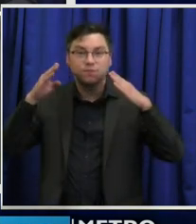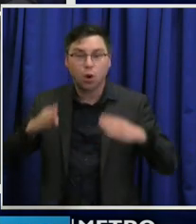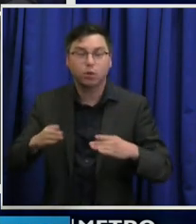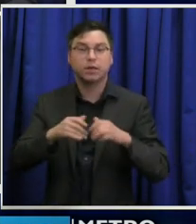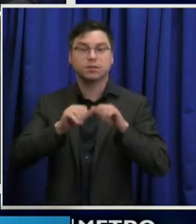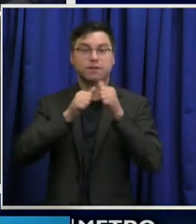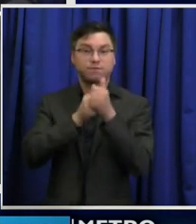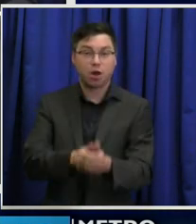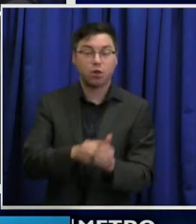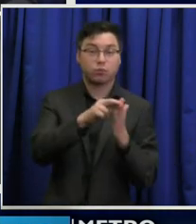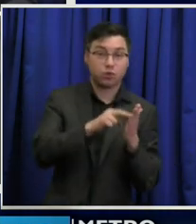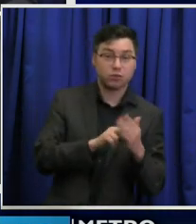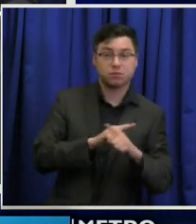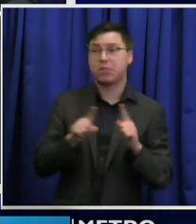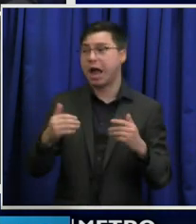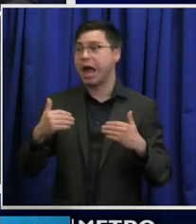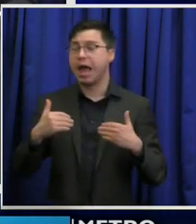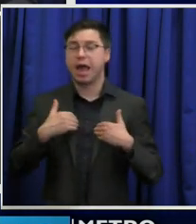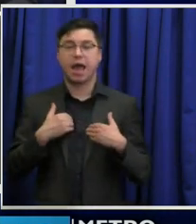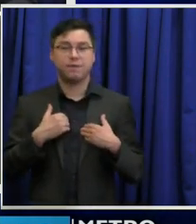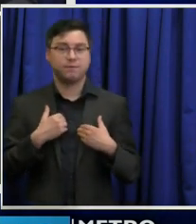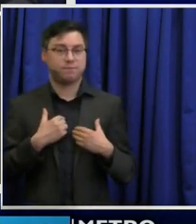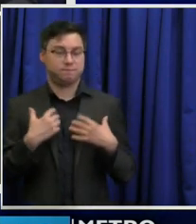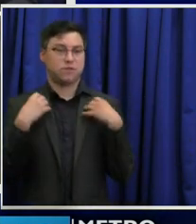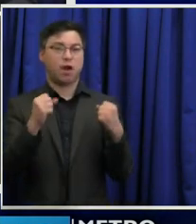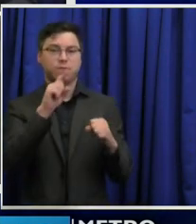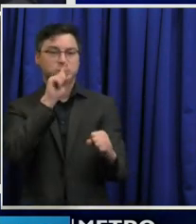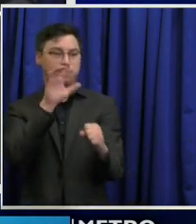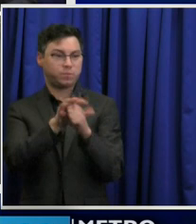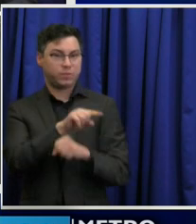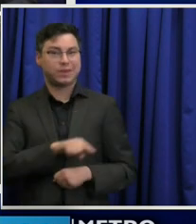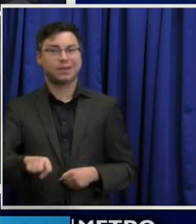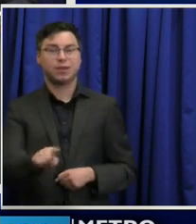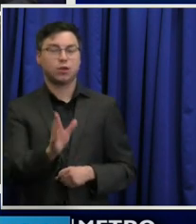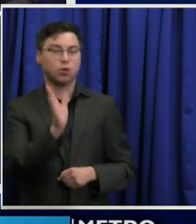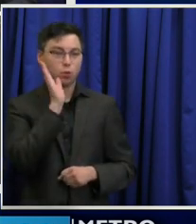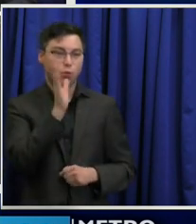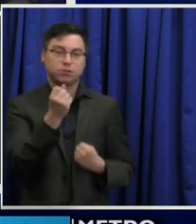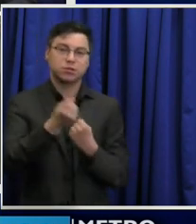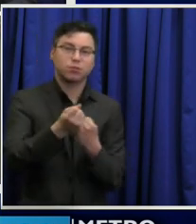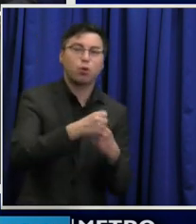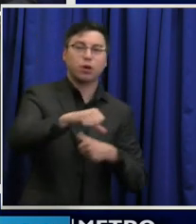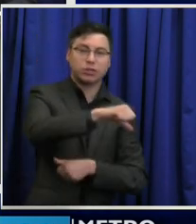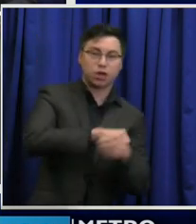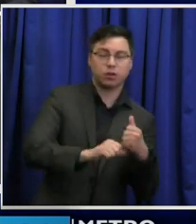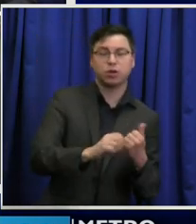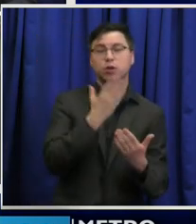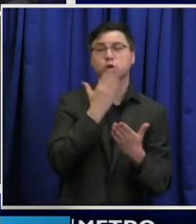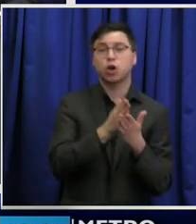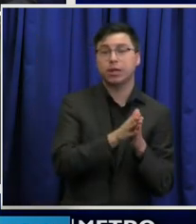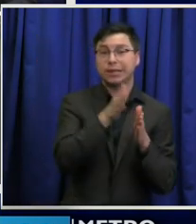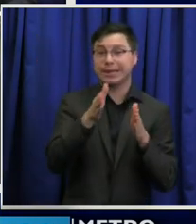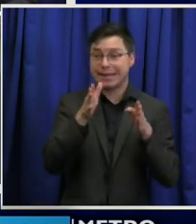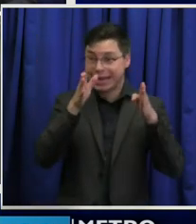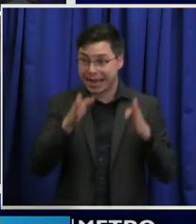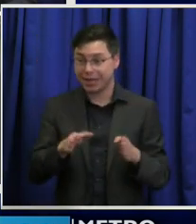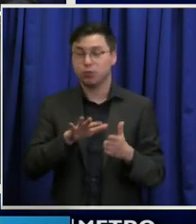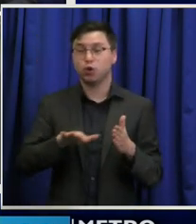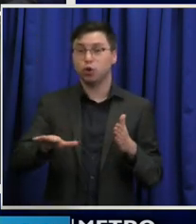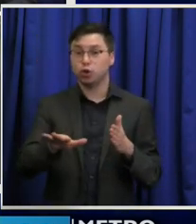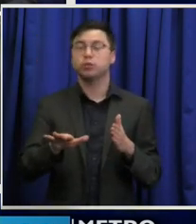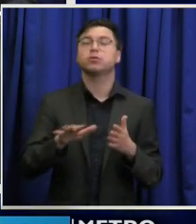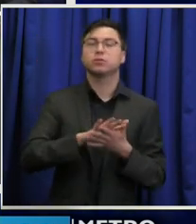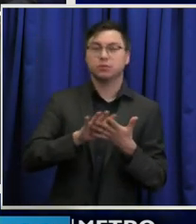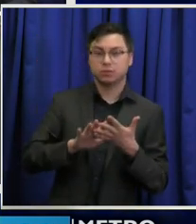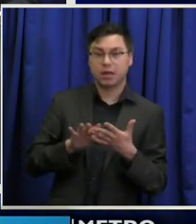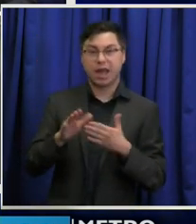County and in the state that we will have each other's backs and be good neighbors and use the tool that works. And that